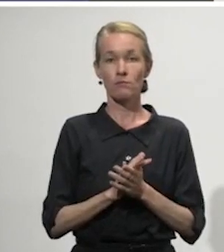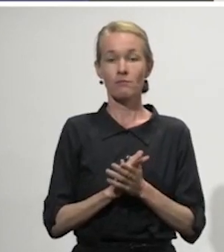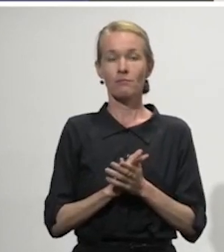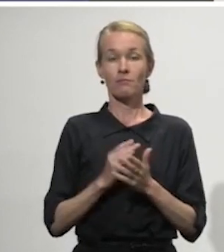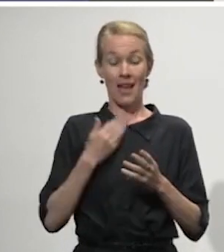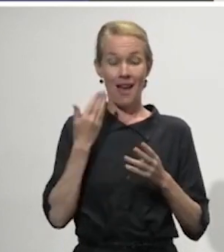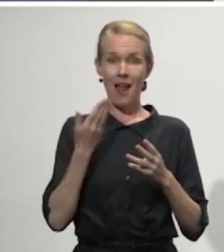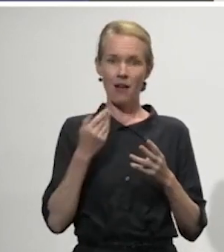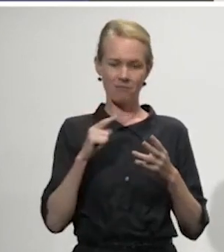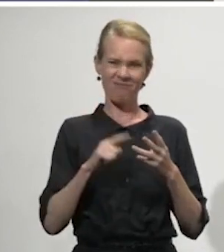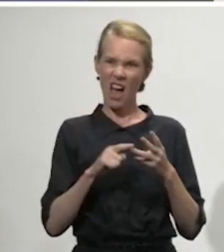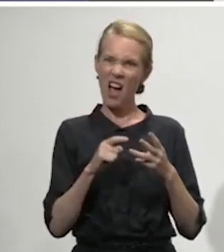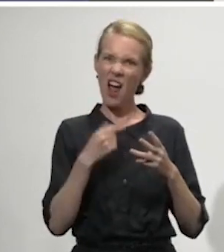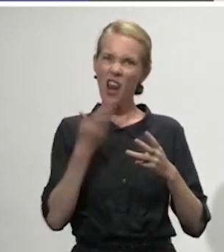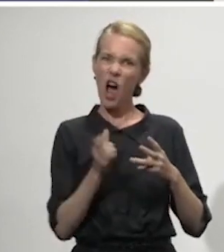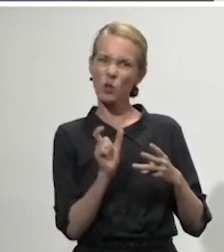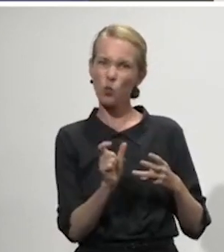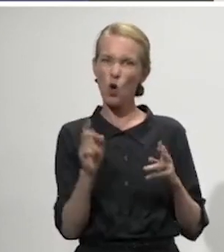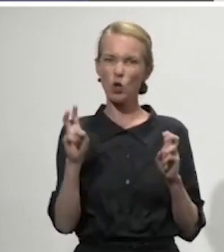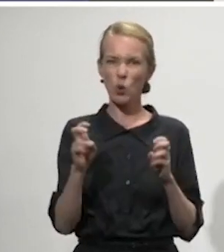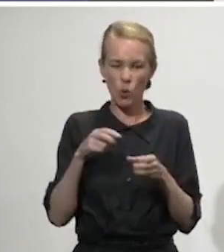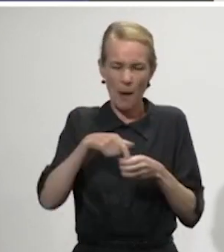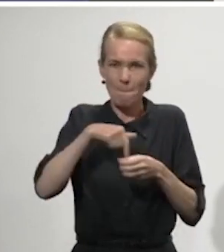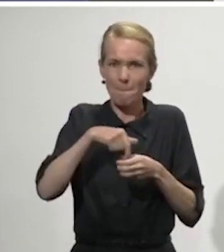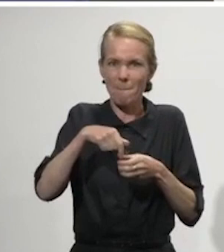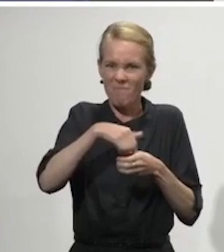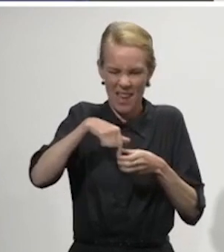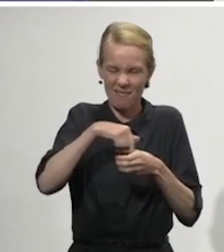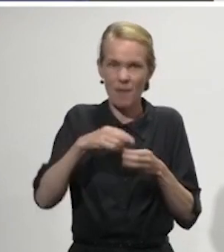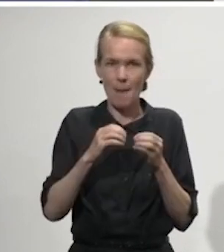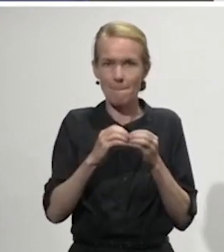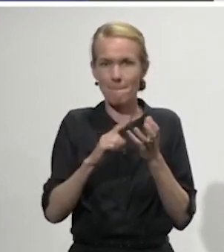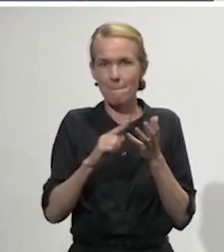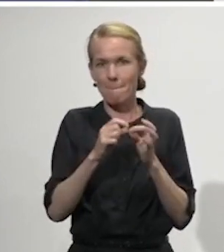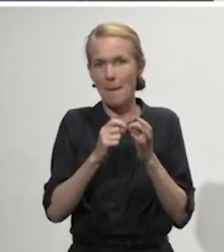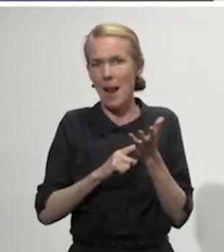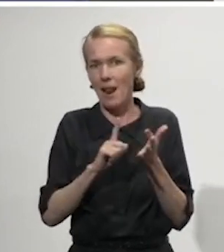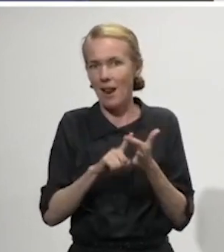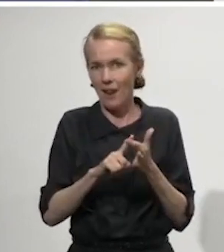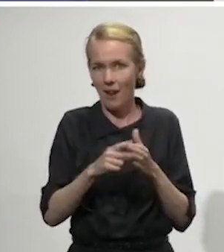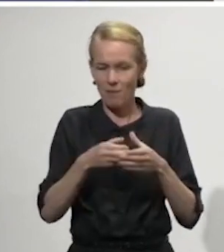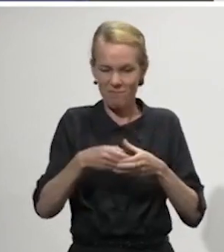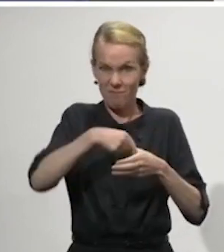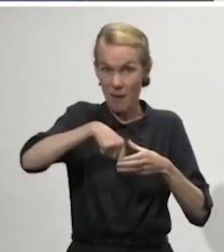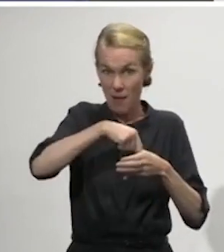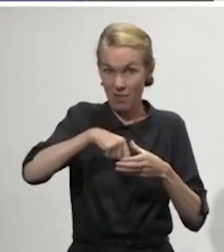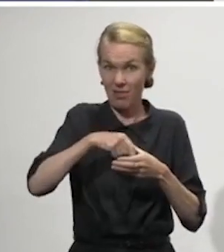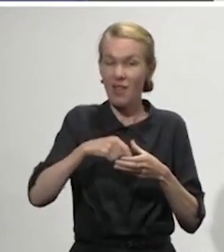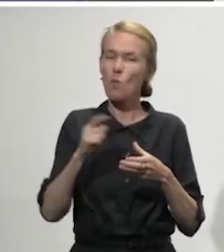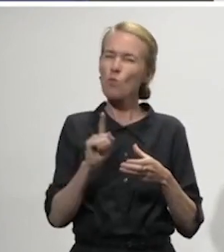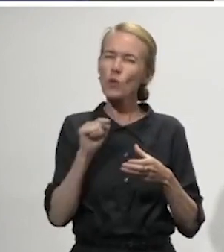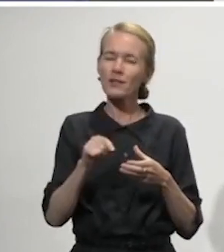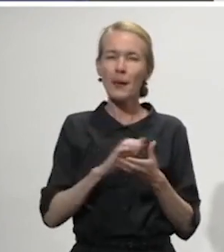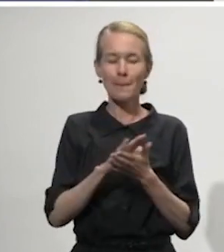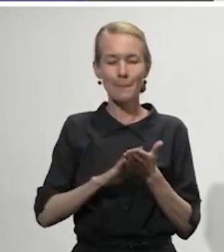situation which is what we are all in as Kiwis at the moment under the alert level 4 which is where we